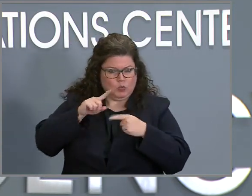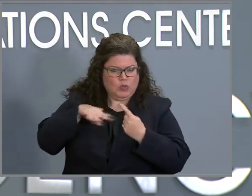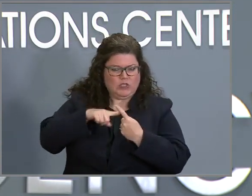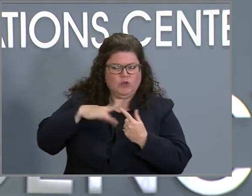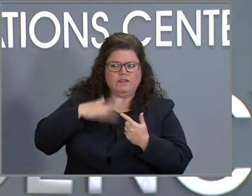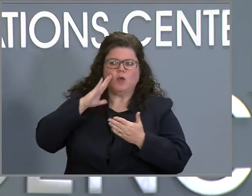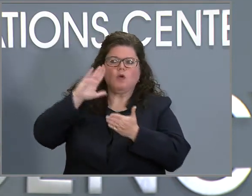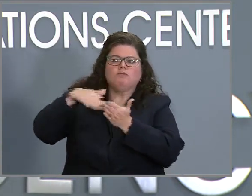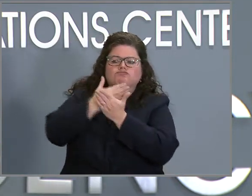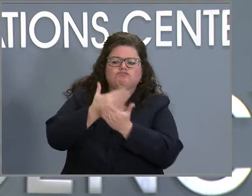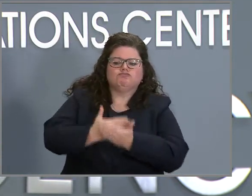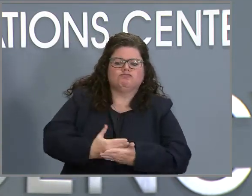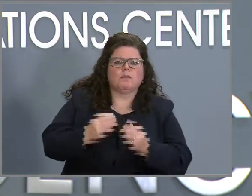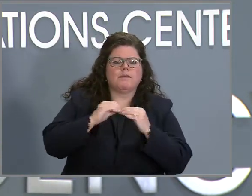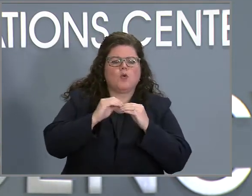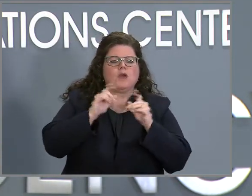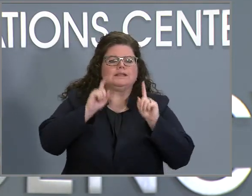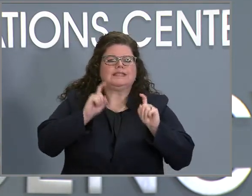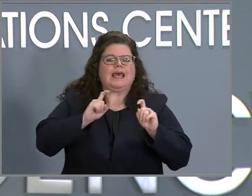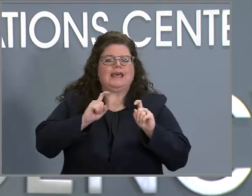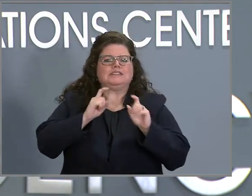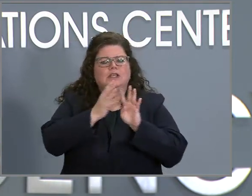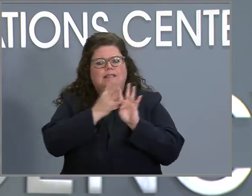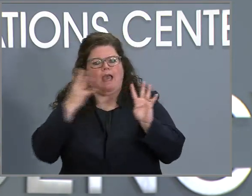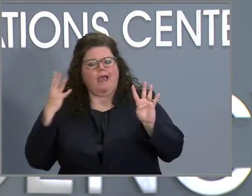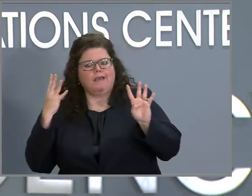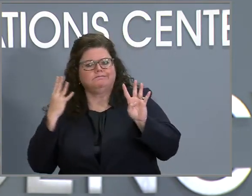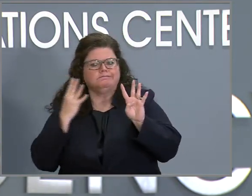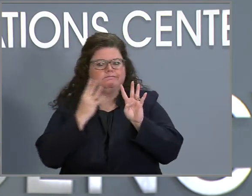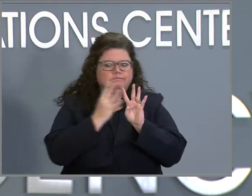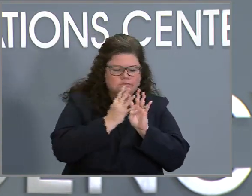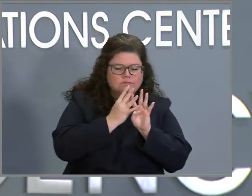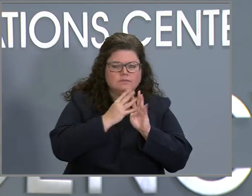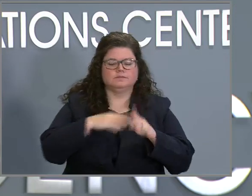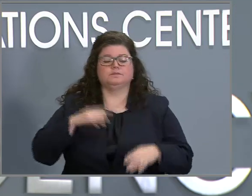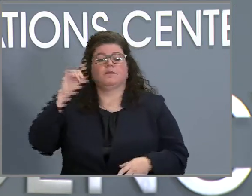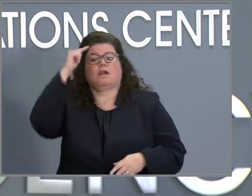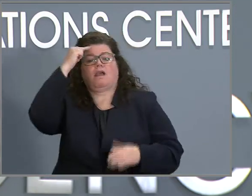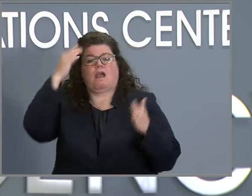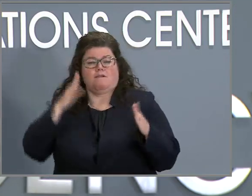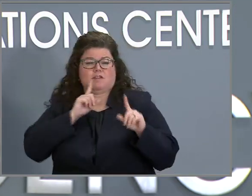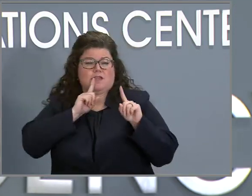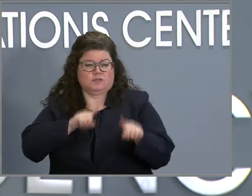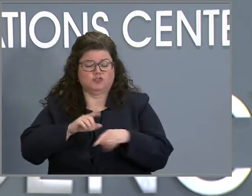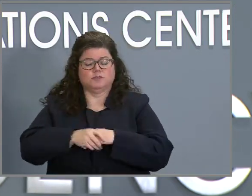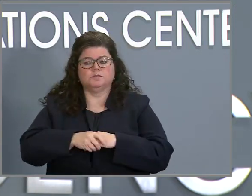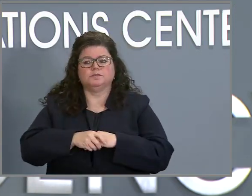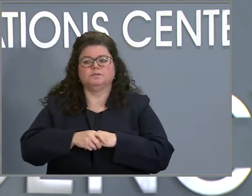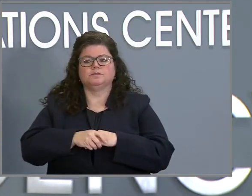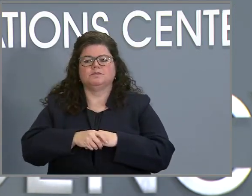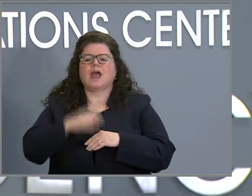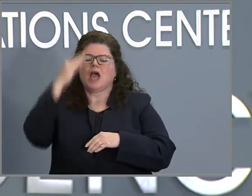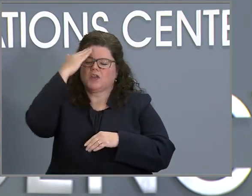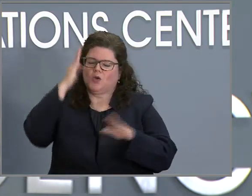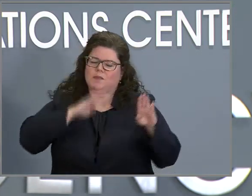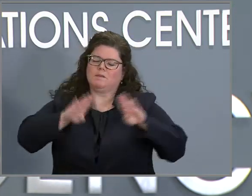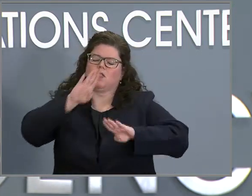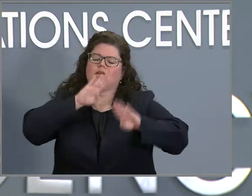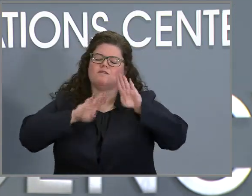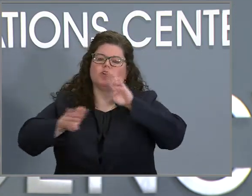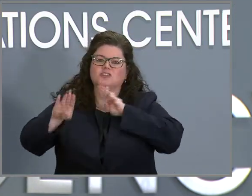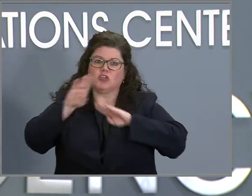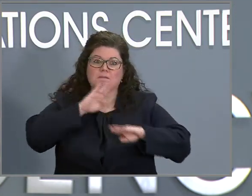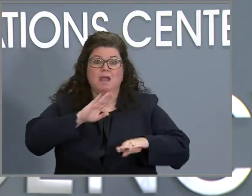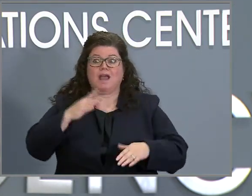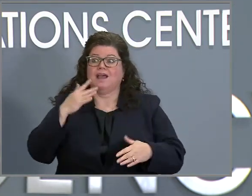here? So I know that people are frustrated, but it's because they are doing what they should do. And we're grateful for